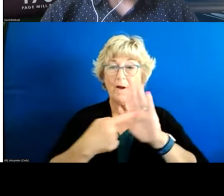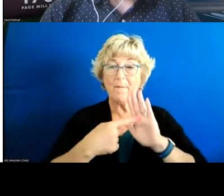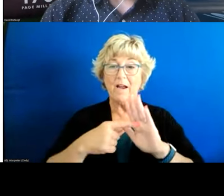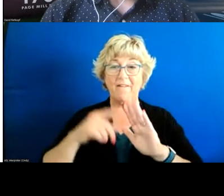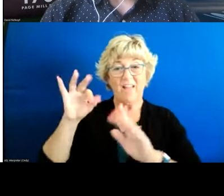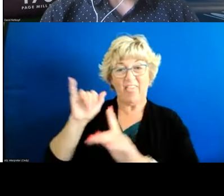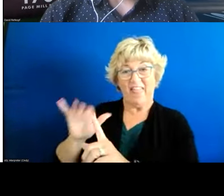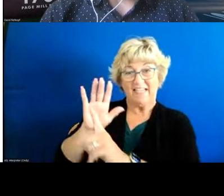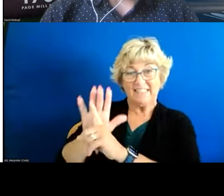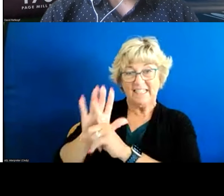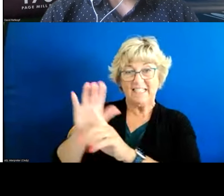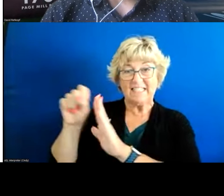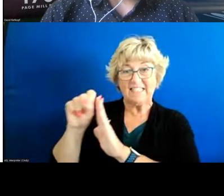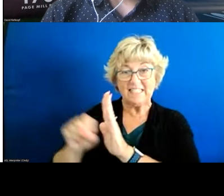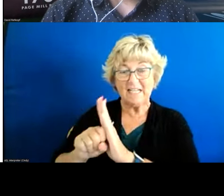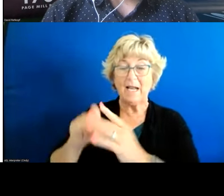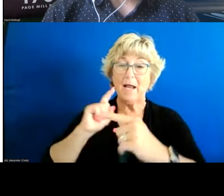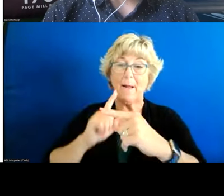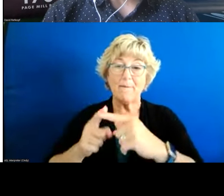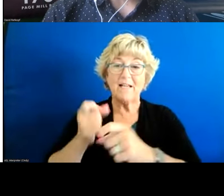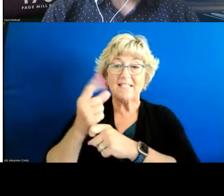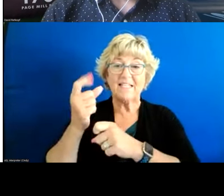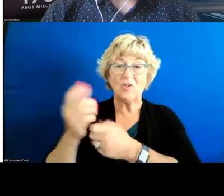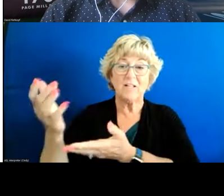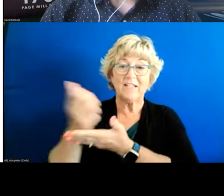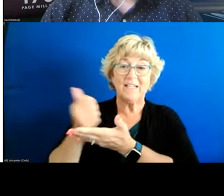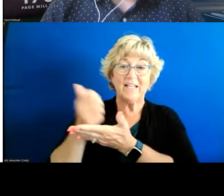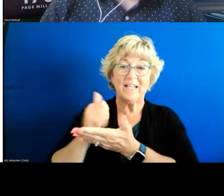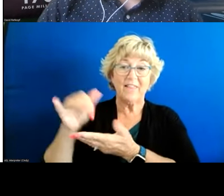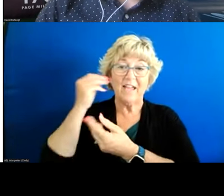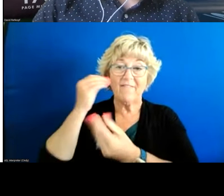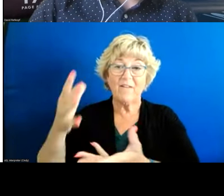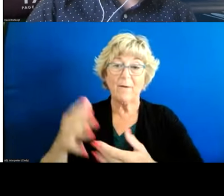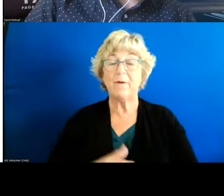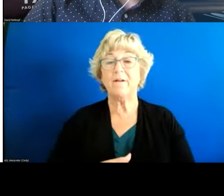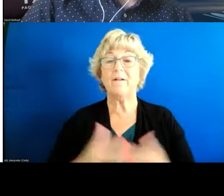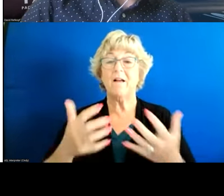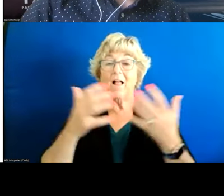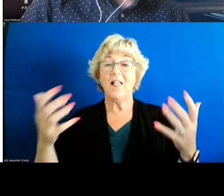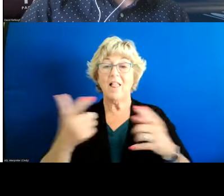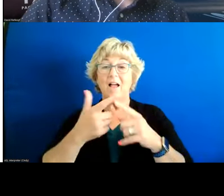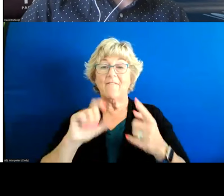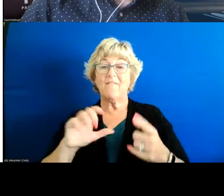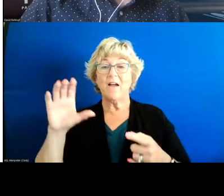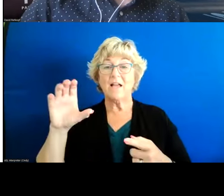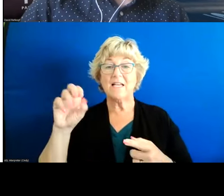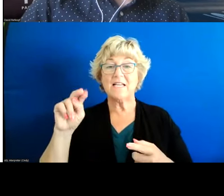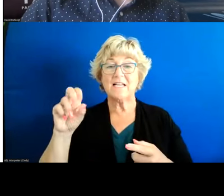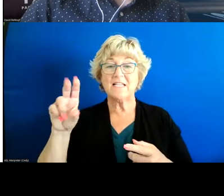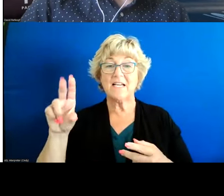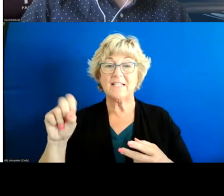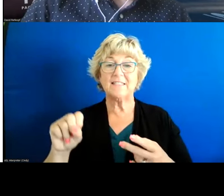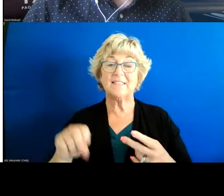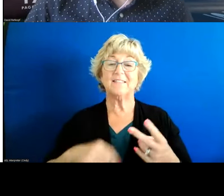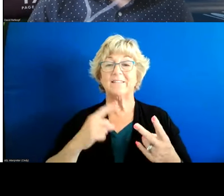state that is also collected on a yearly basis um so a lot of this is from census acs data or